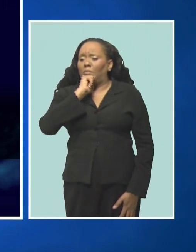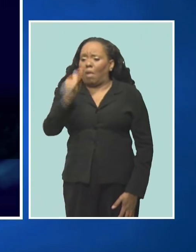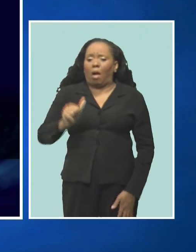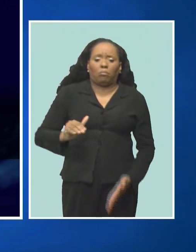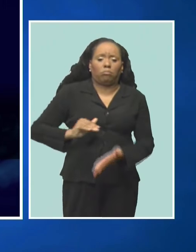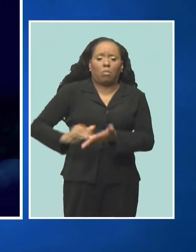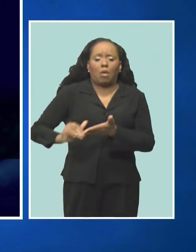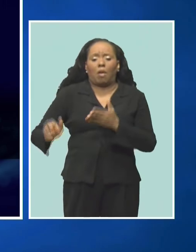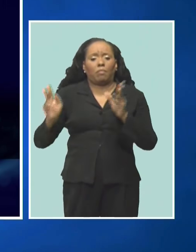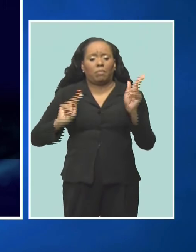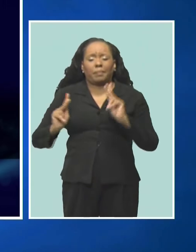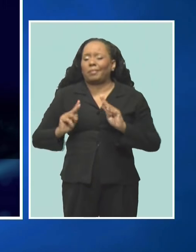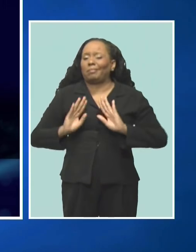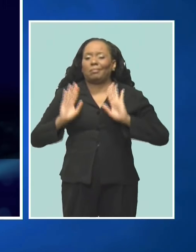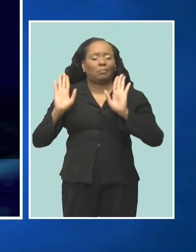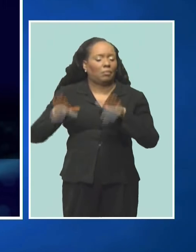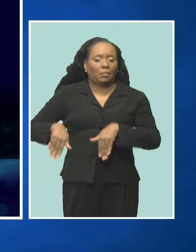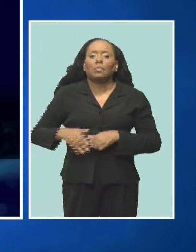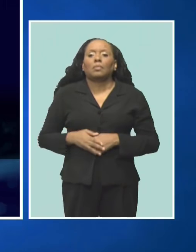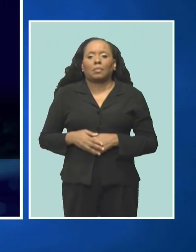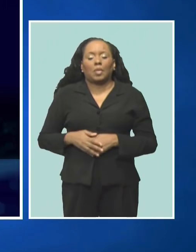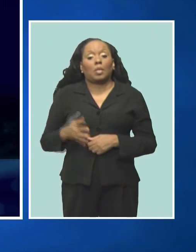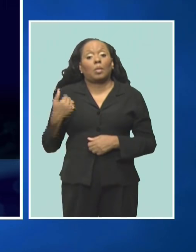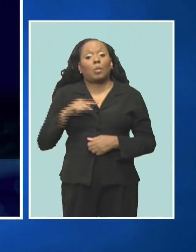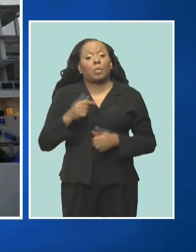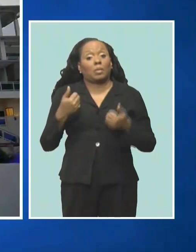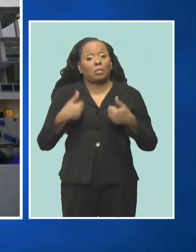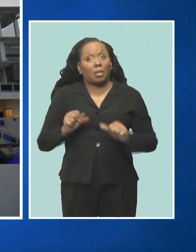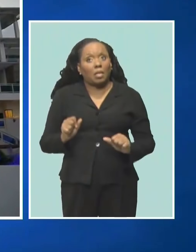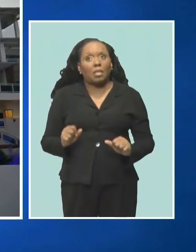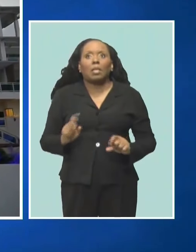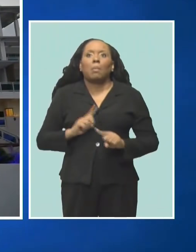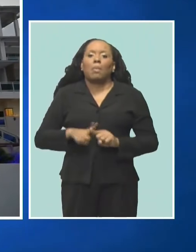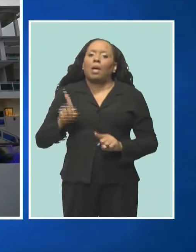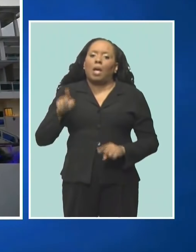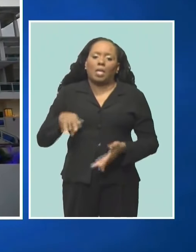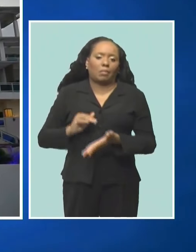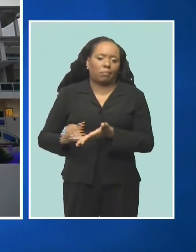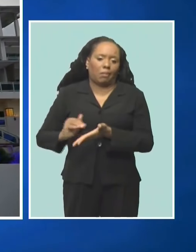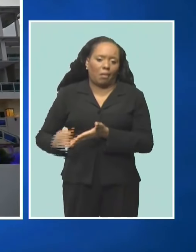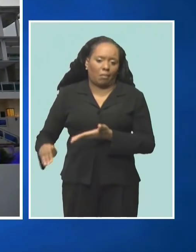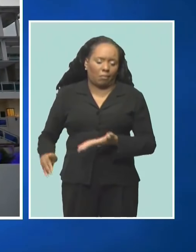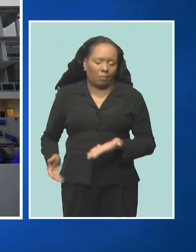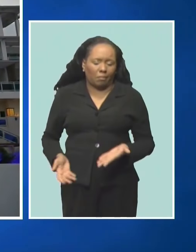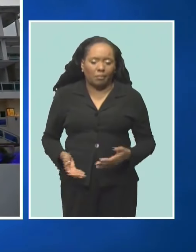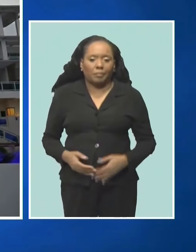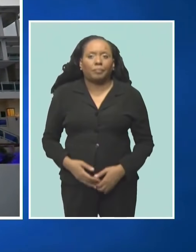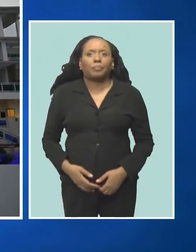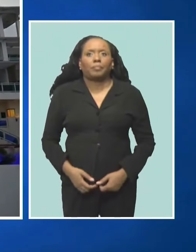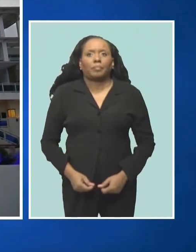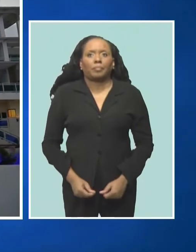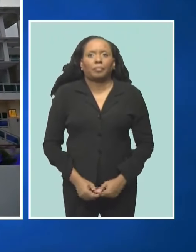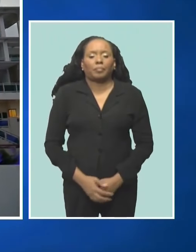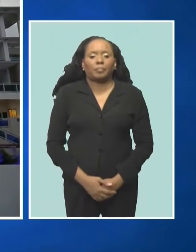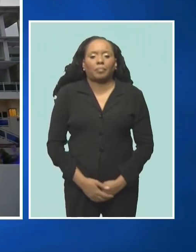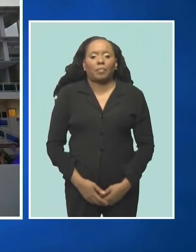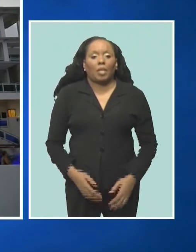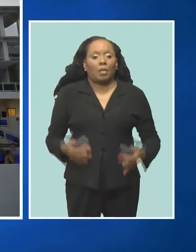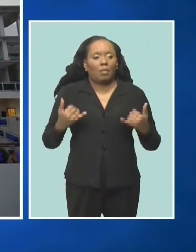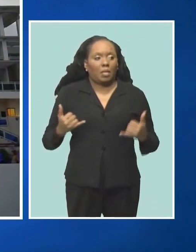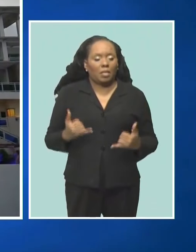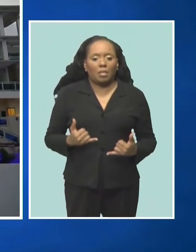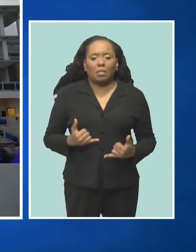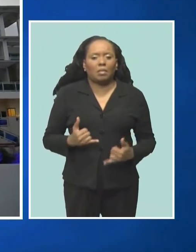are going to do, and we're going to carry it for as long as we possibly could. Ms. Haig says at this stage, further leos are not anticipated,